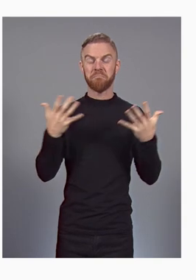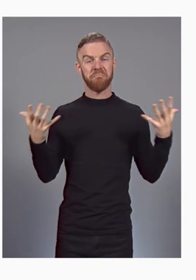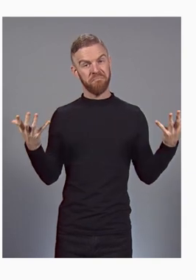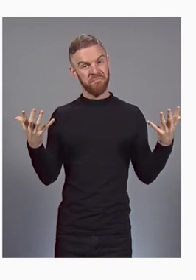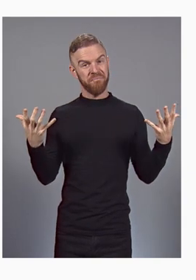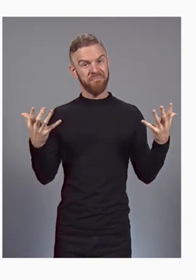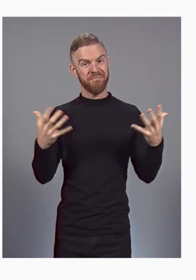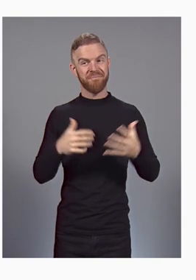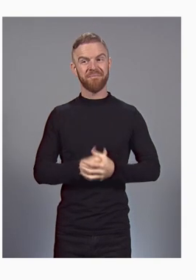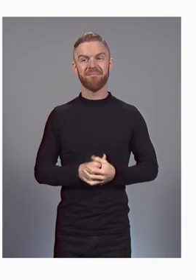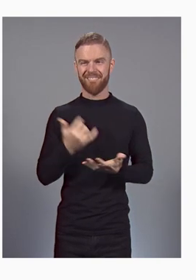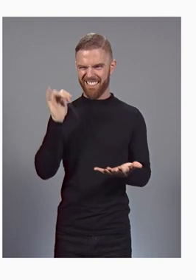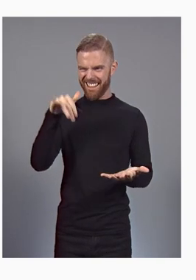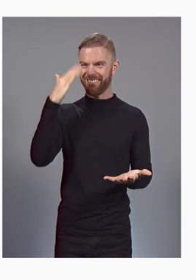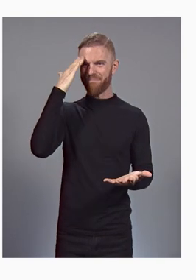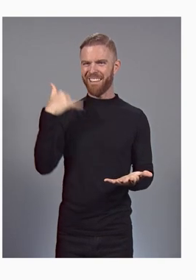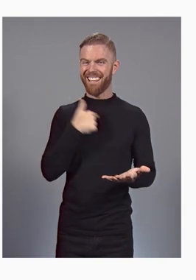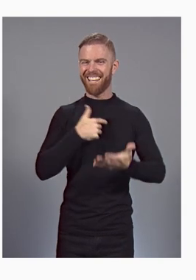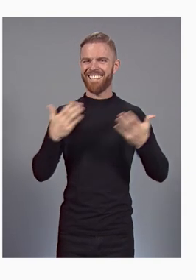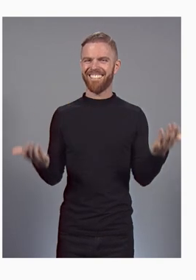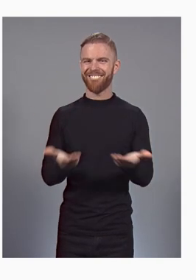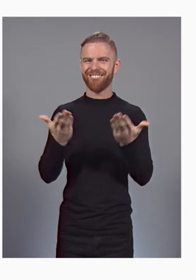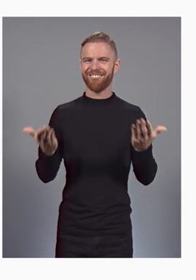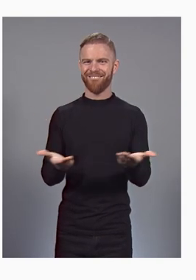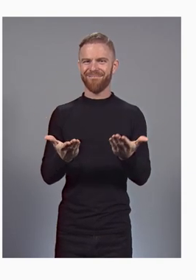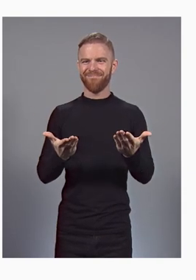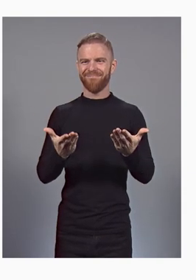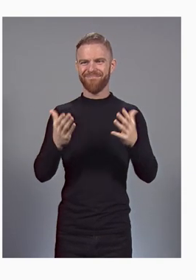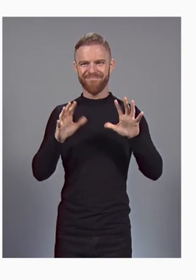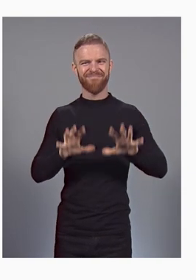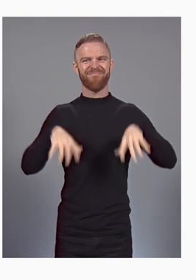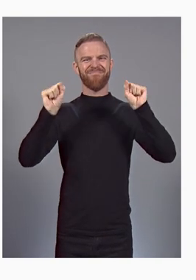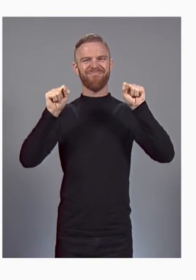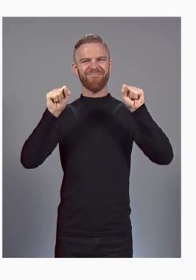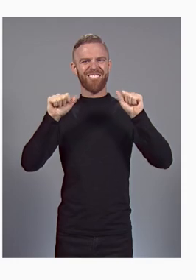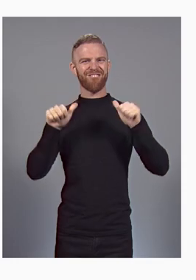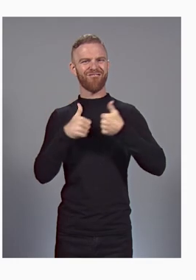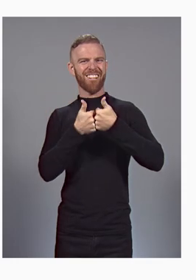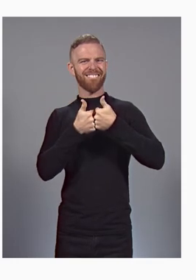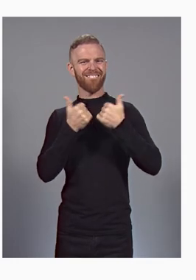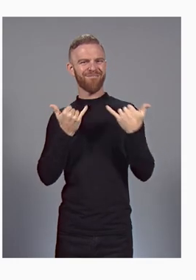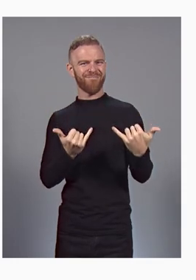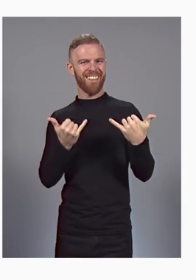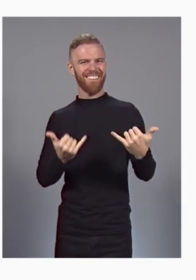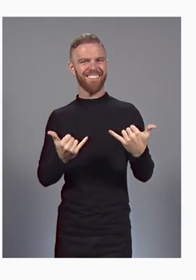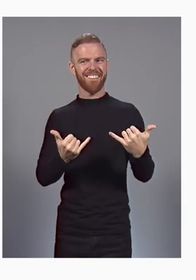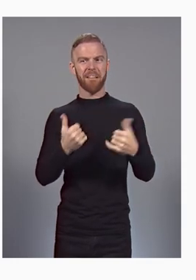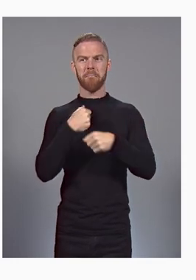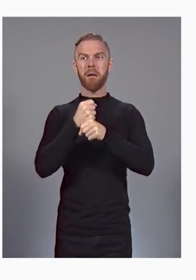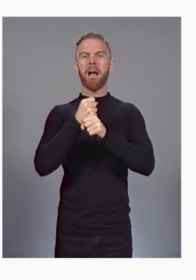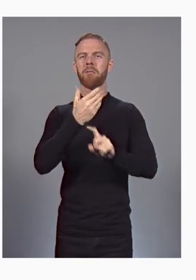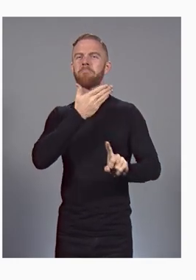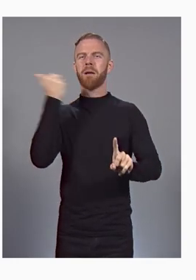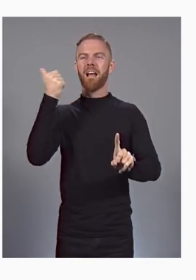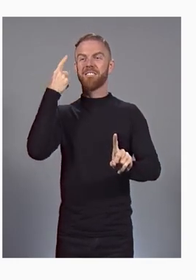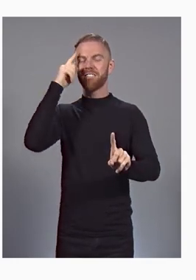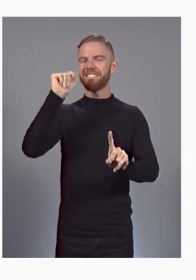That's why we're here. Let's take those challenges and make something even better for tomorrow.